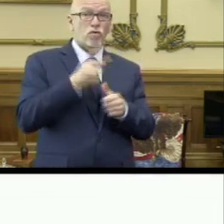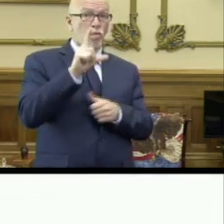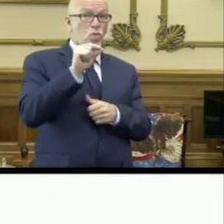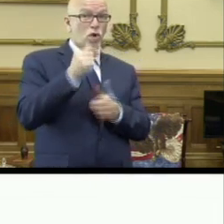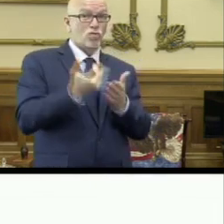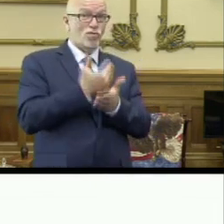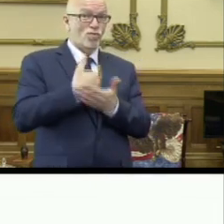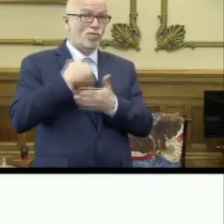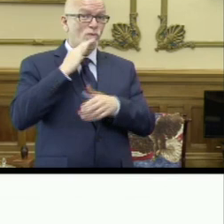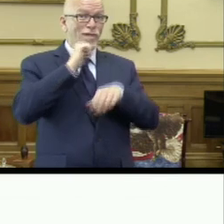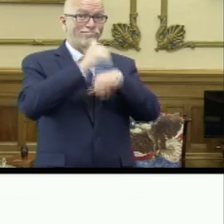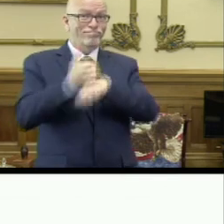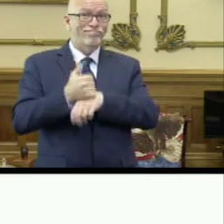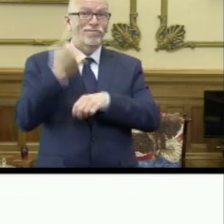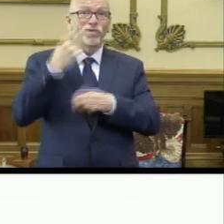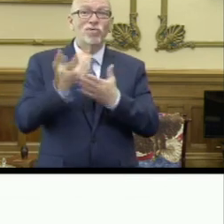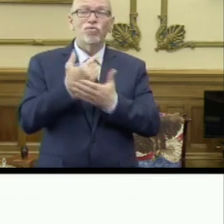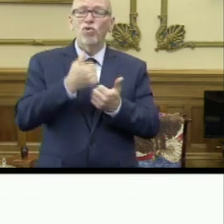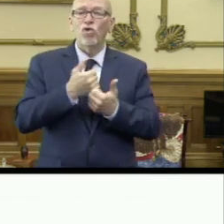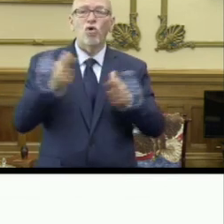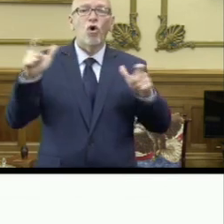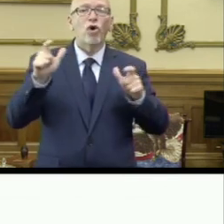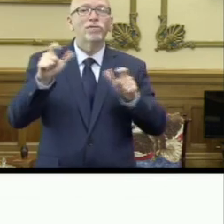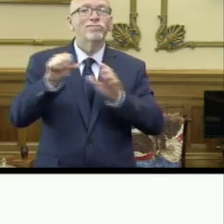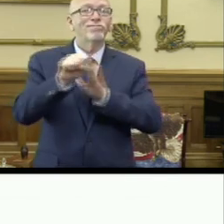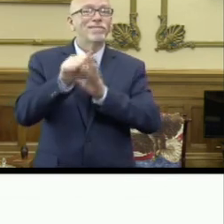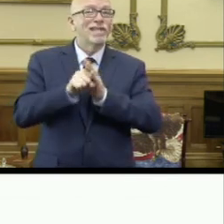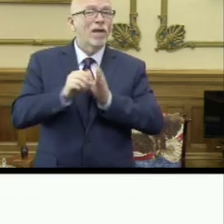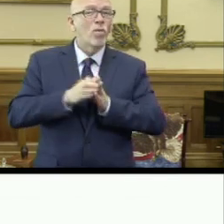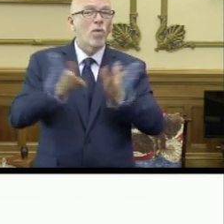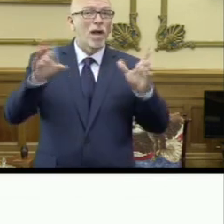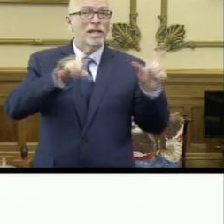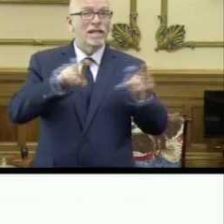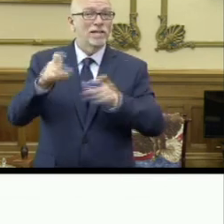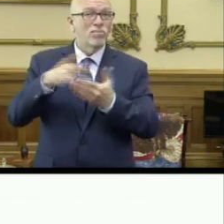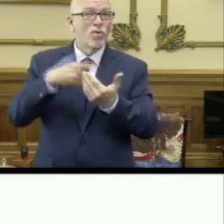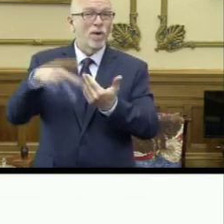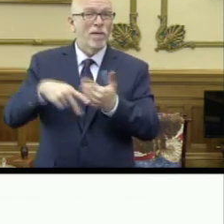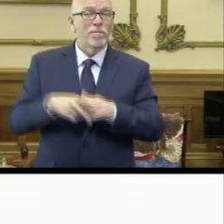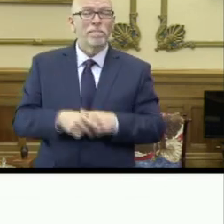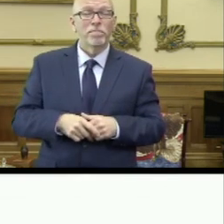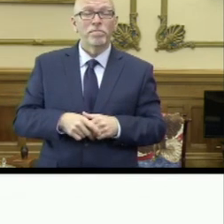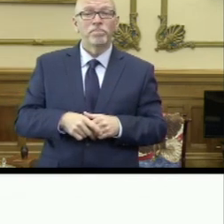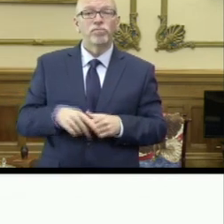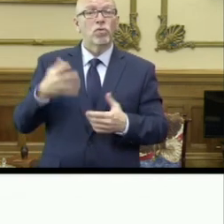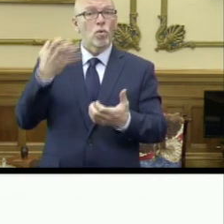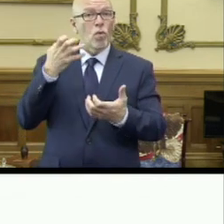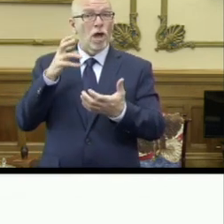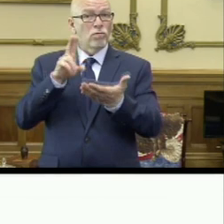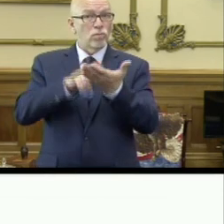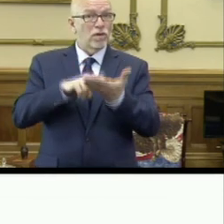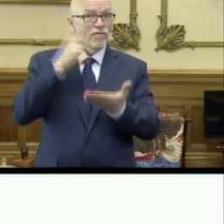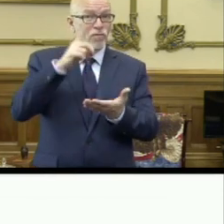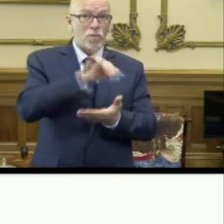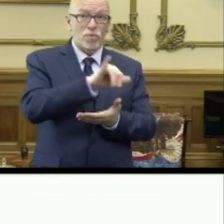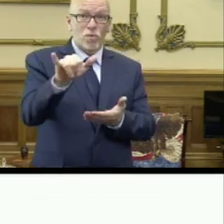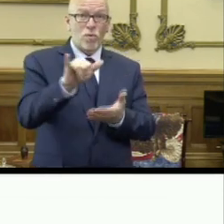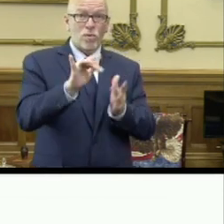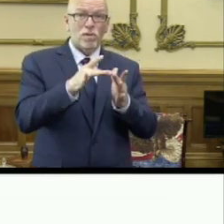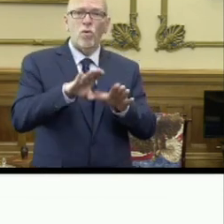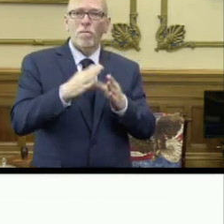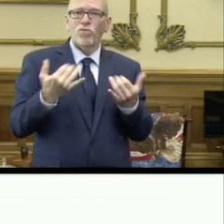will host testing through our new large-scale statewide testing program. Registration for those 20 sites open today